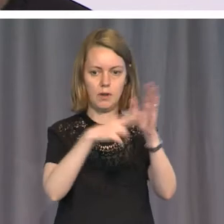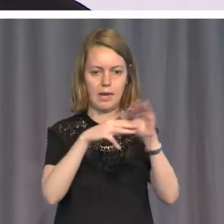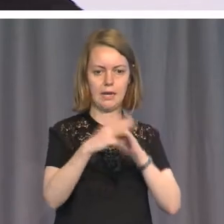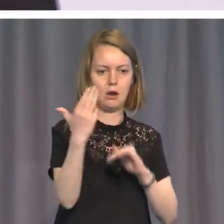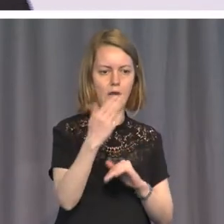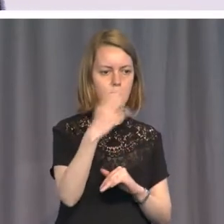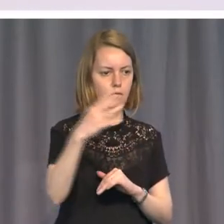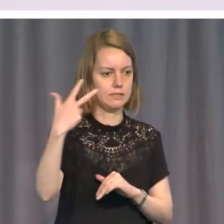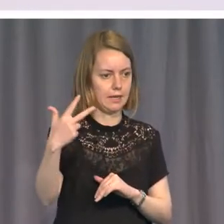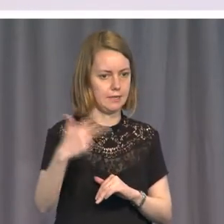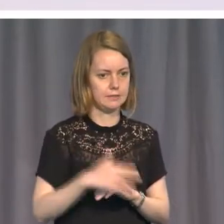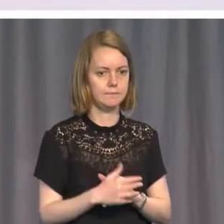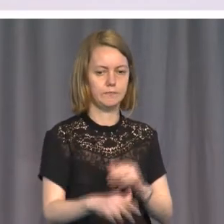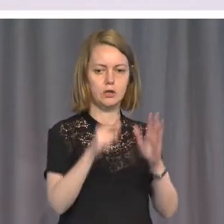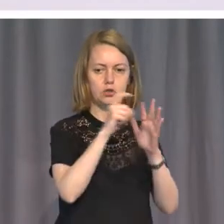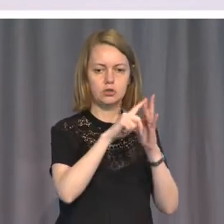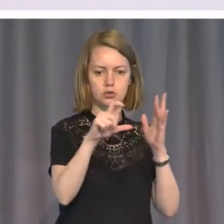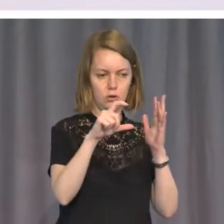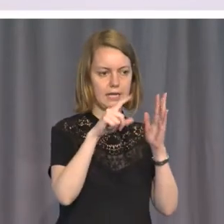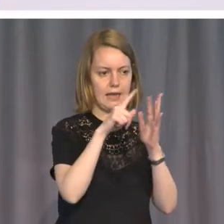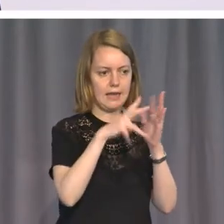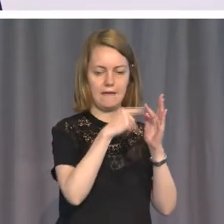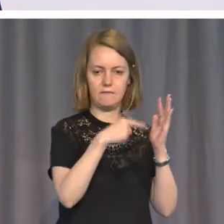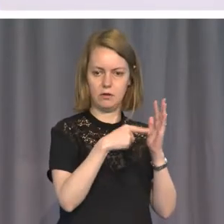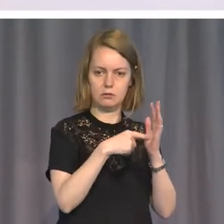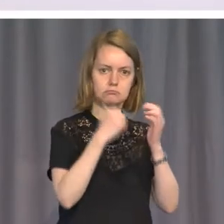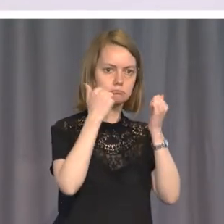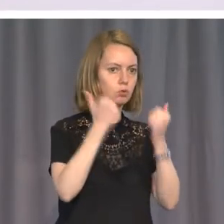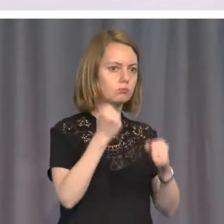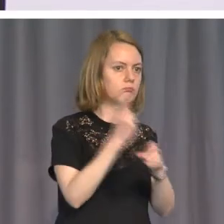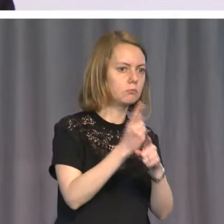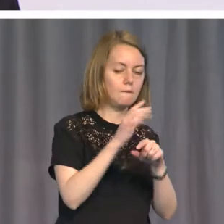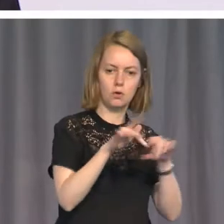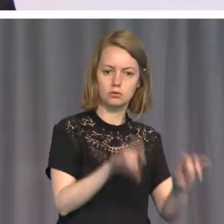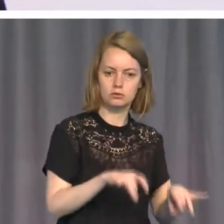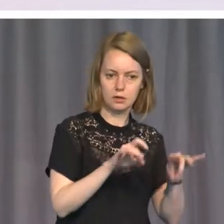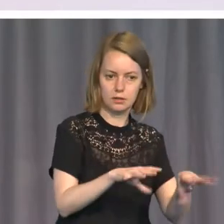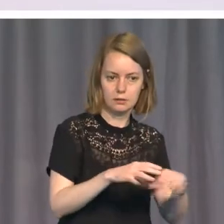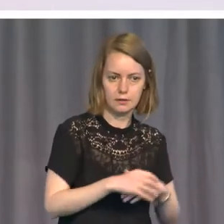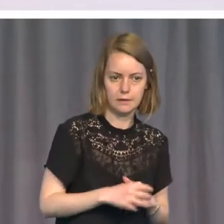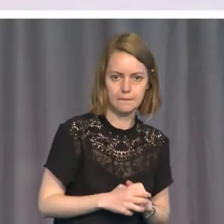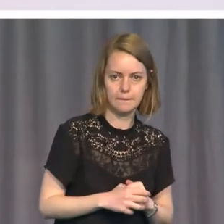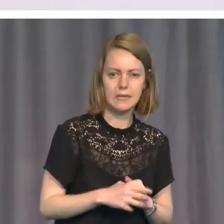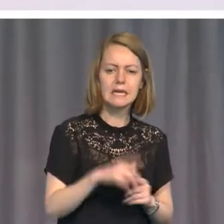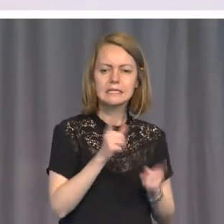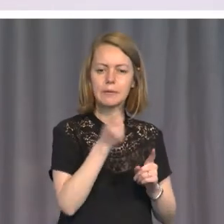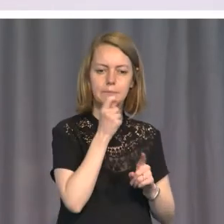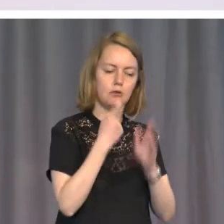It was Evatt and his team that put Australia on the map, not Gallipoli, not Billy Hughes' rantings at Versailles.